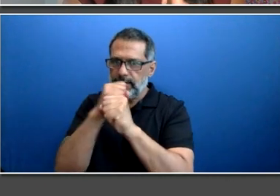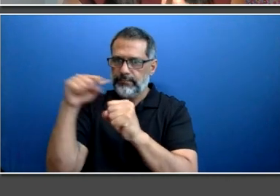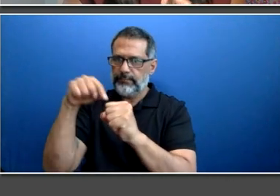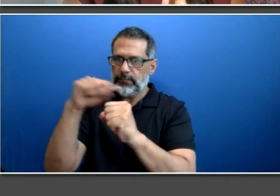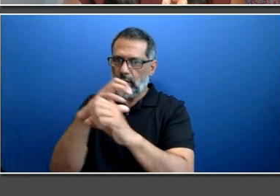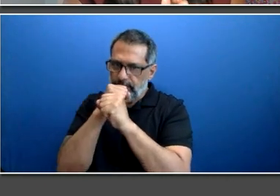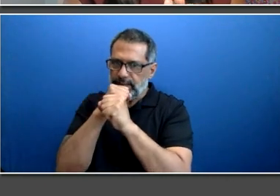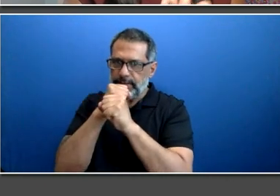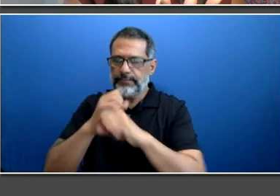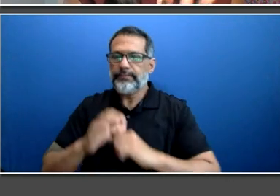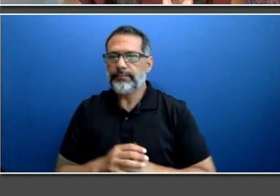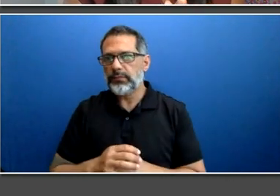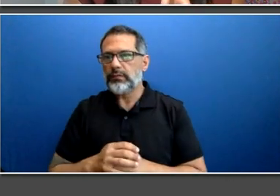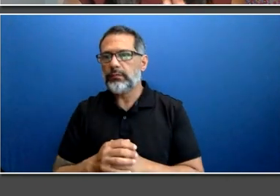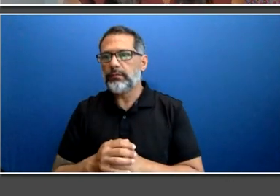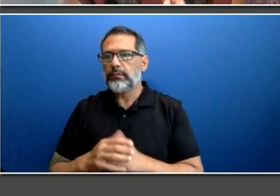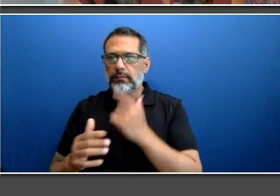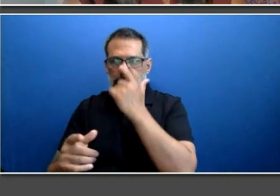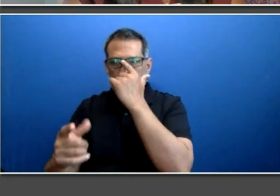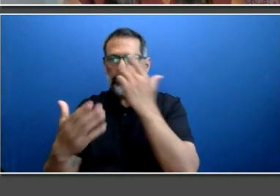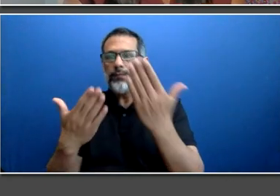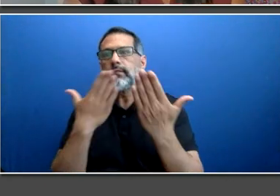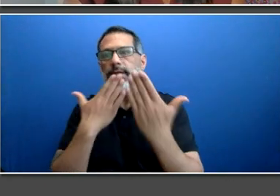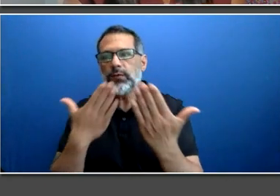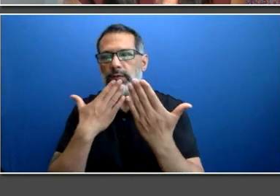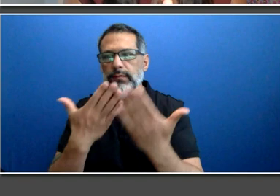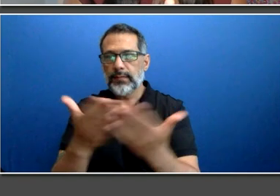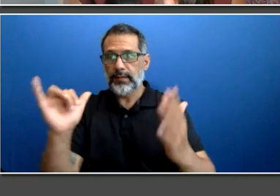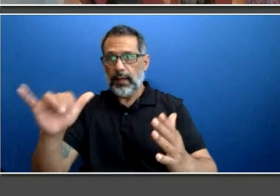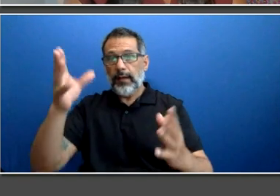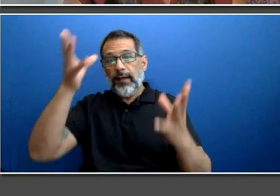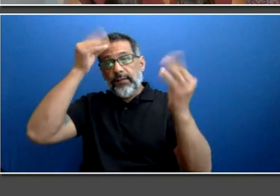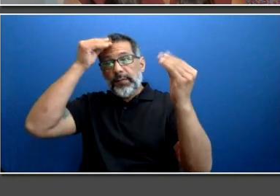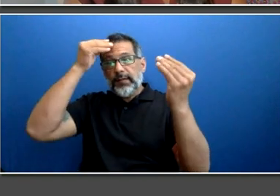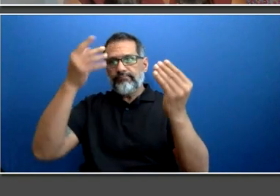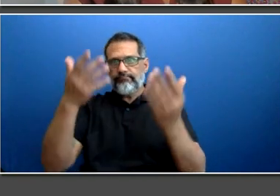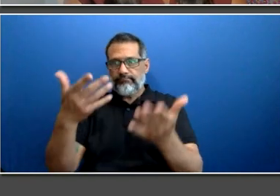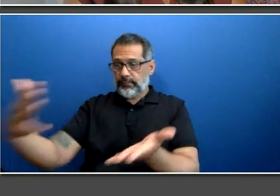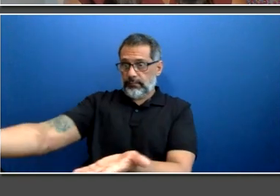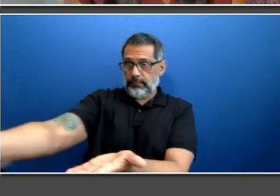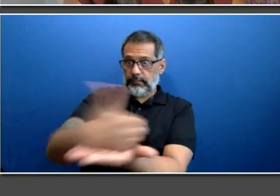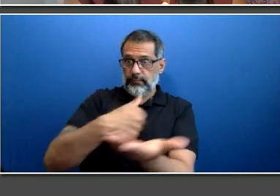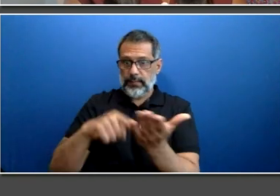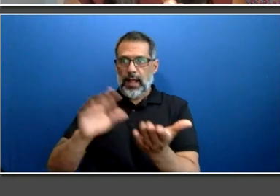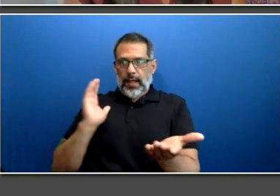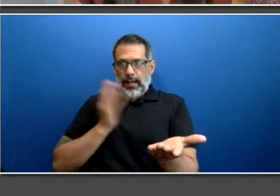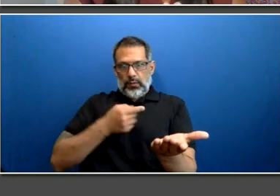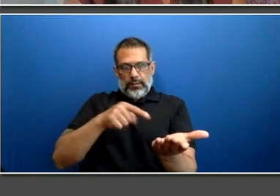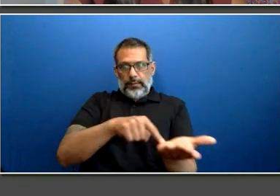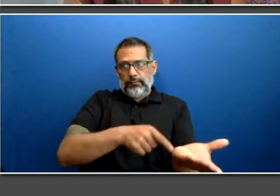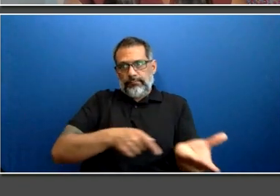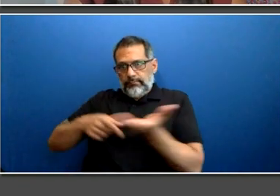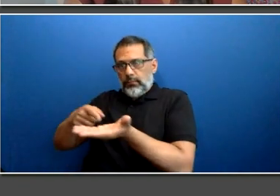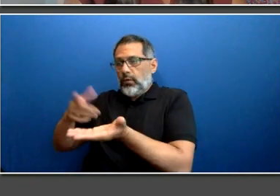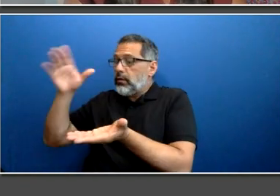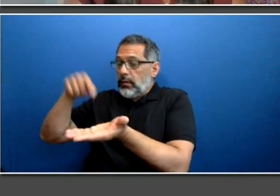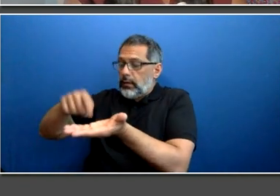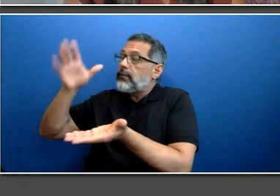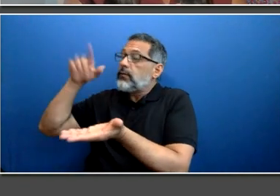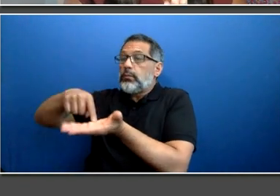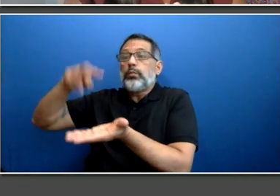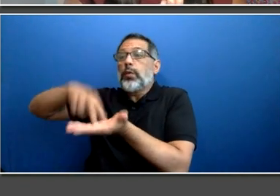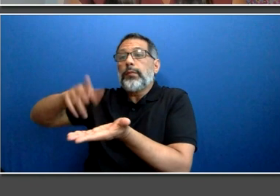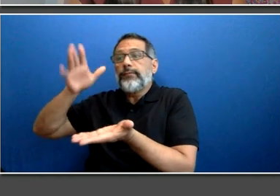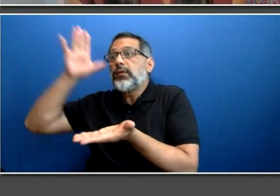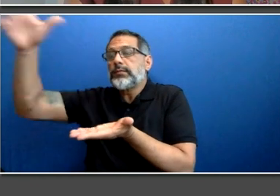the information collected again will help the company to move forward with structures to remove barriers and support employees as